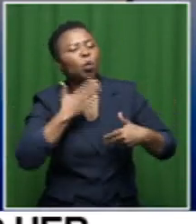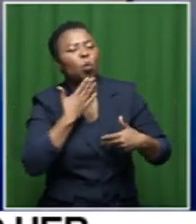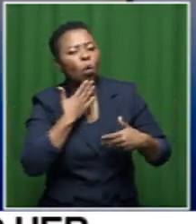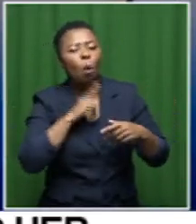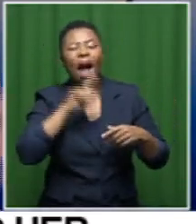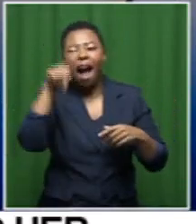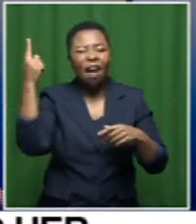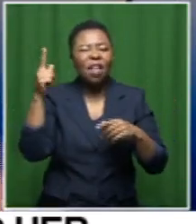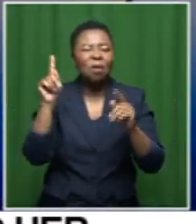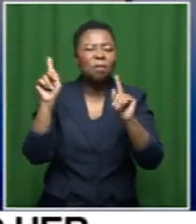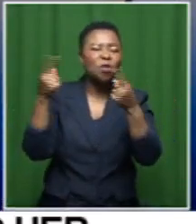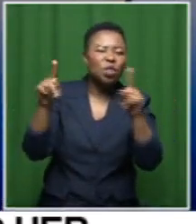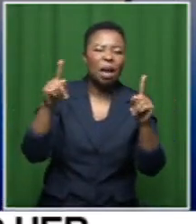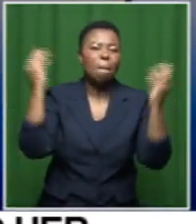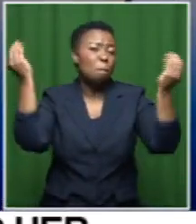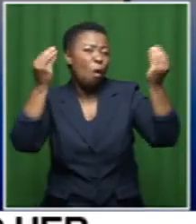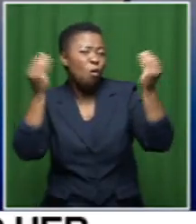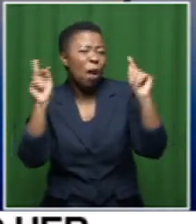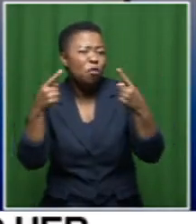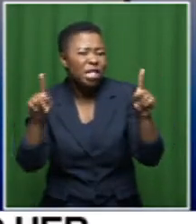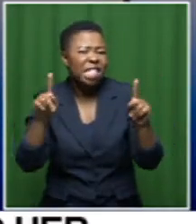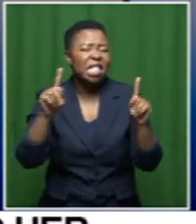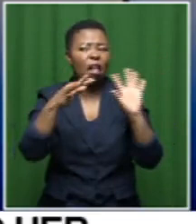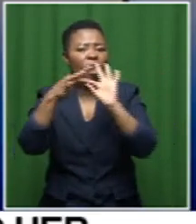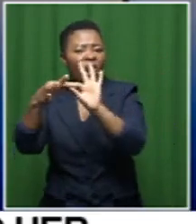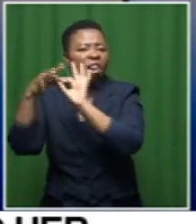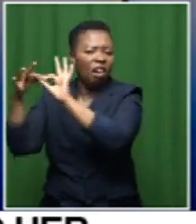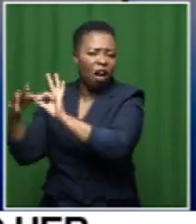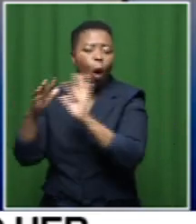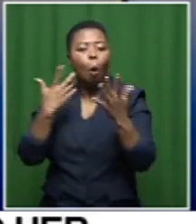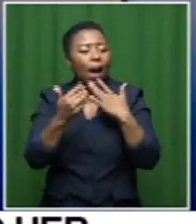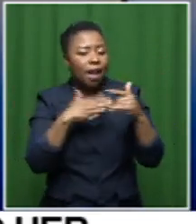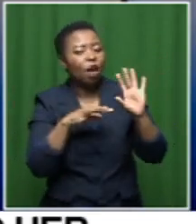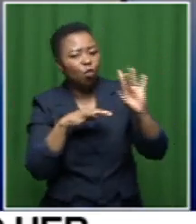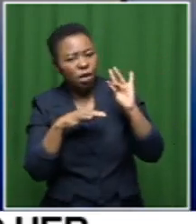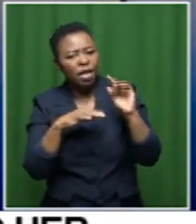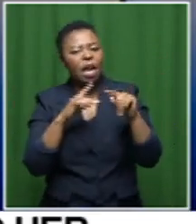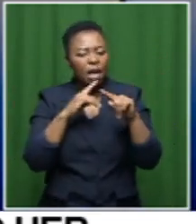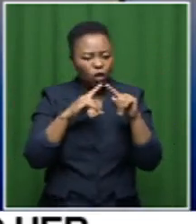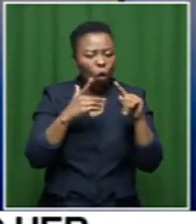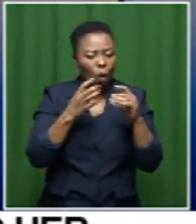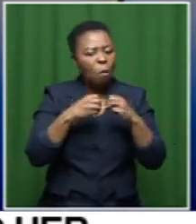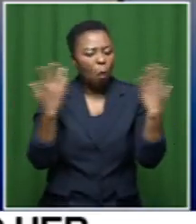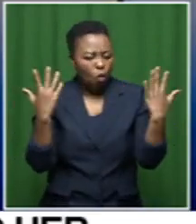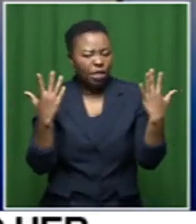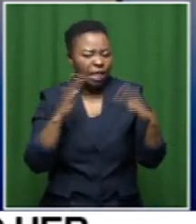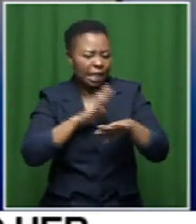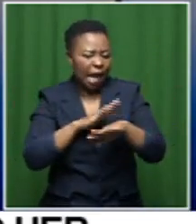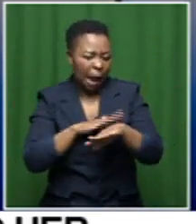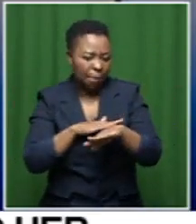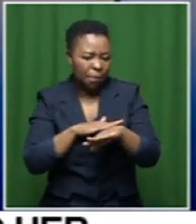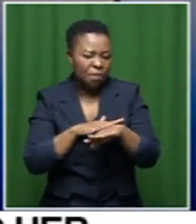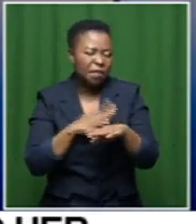because everybody's other you know in popular music or you whatever genre that you pick and sort of there's some most cases where